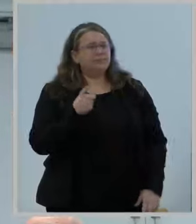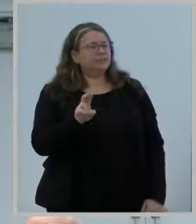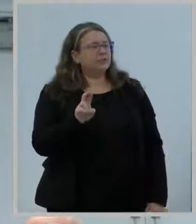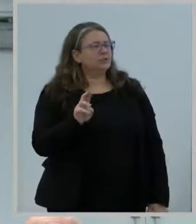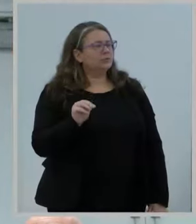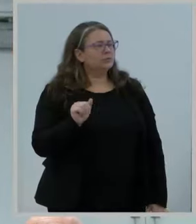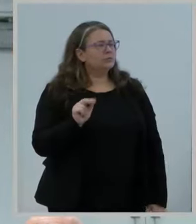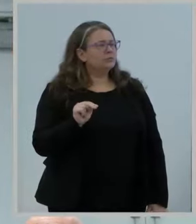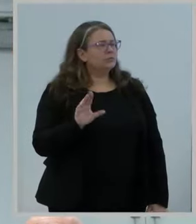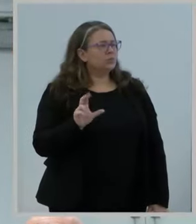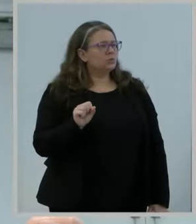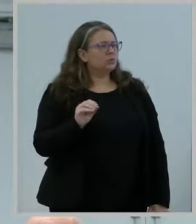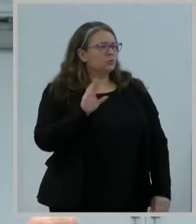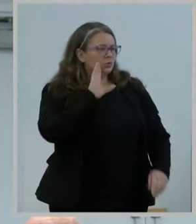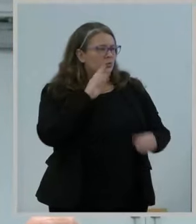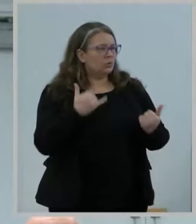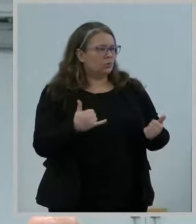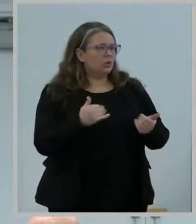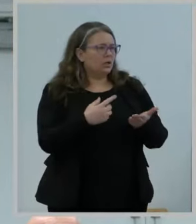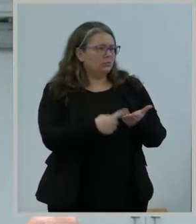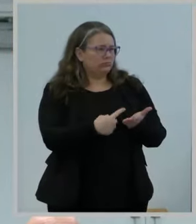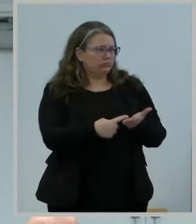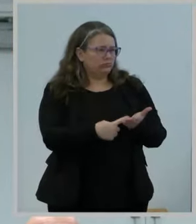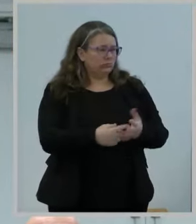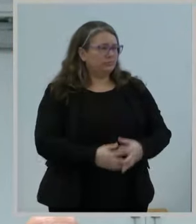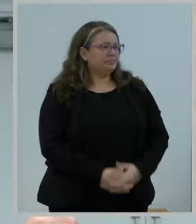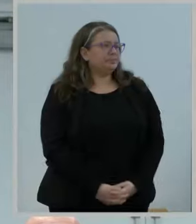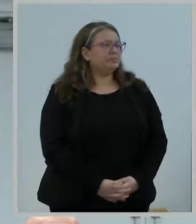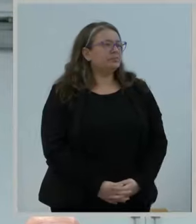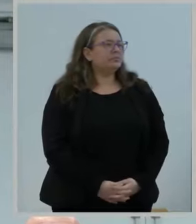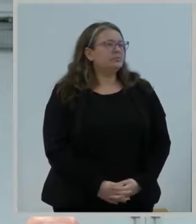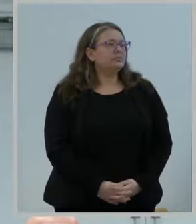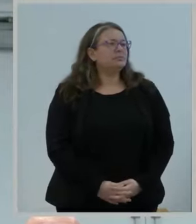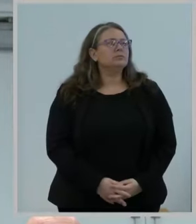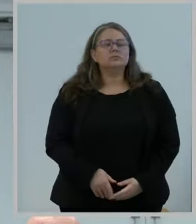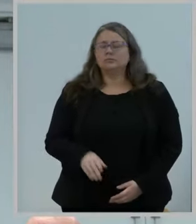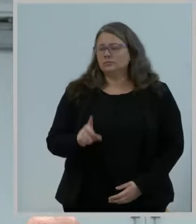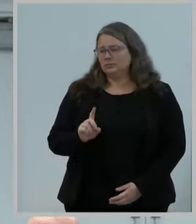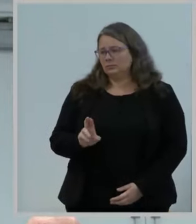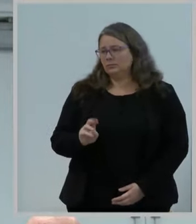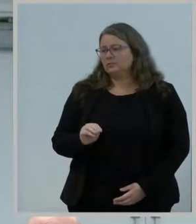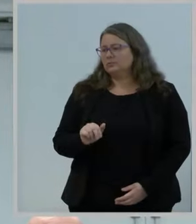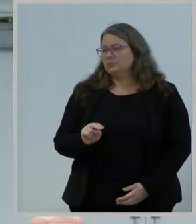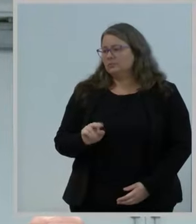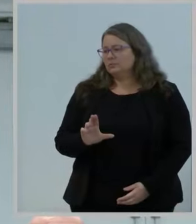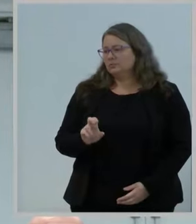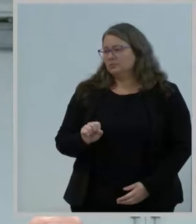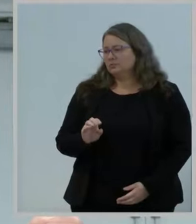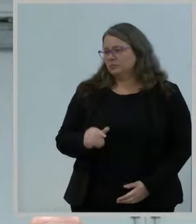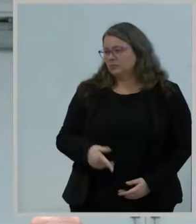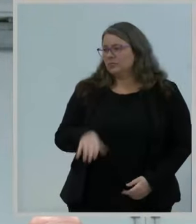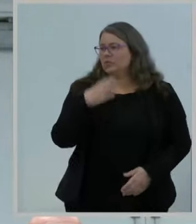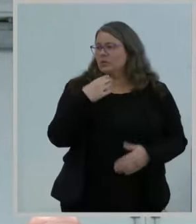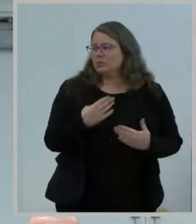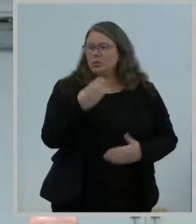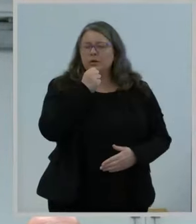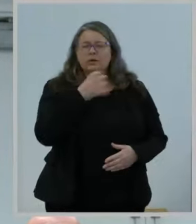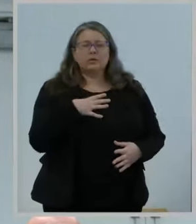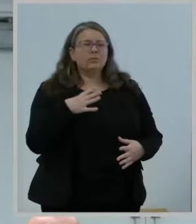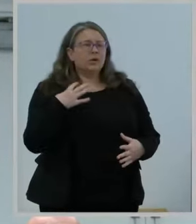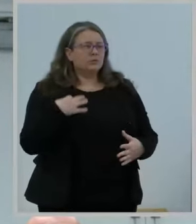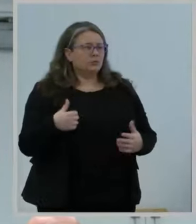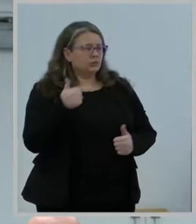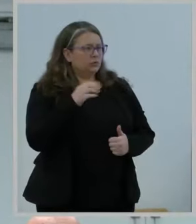Good morning, Madam Chairwoman and Commissioners. The item before you, if adopted, would allow the Commission